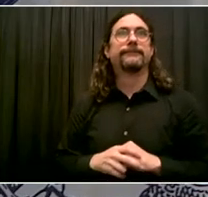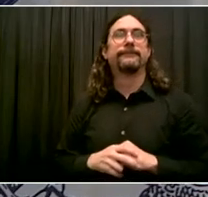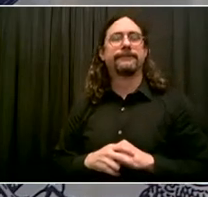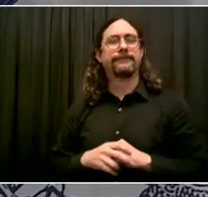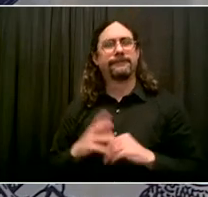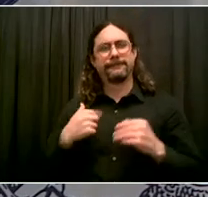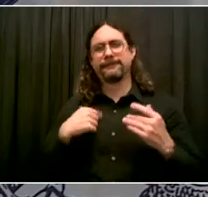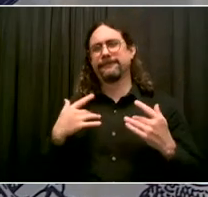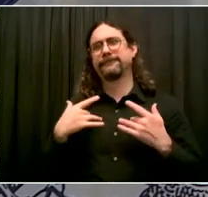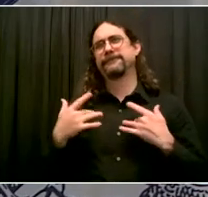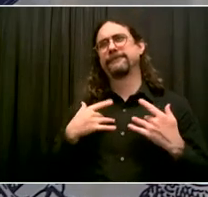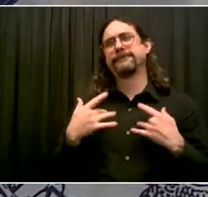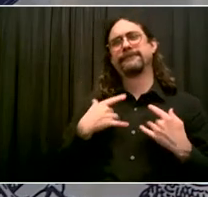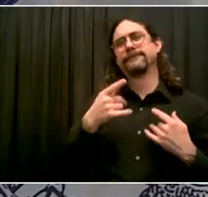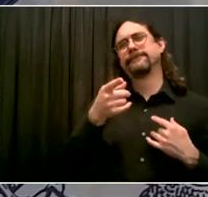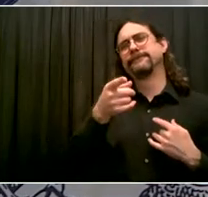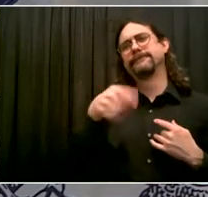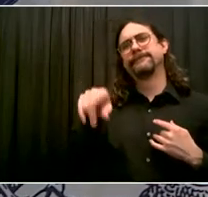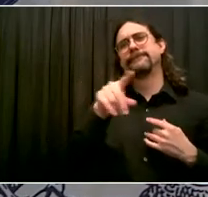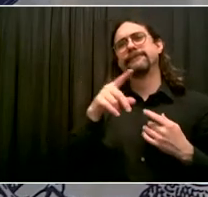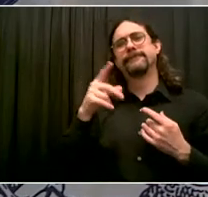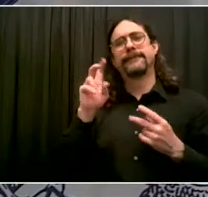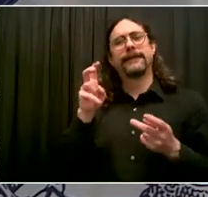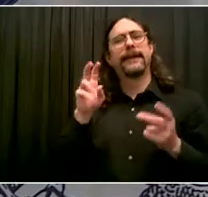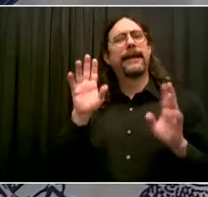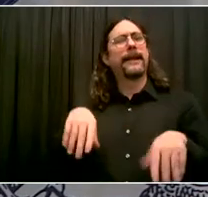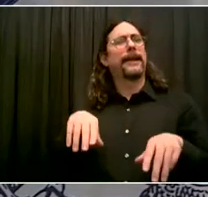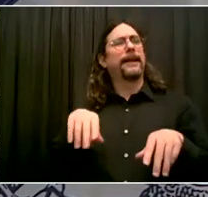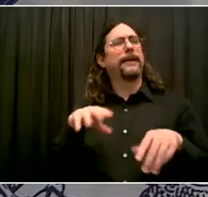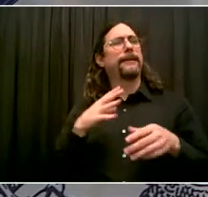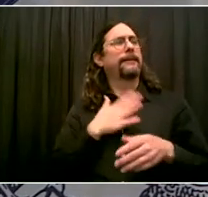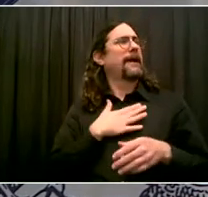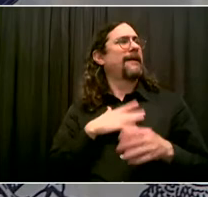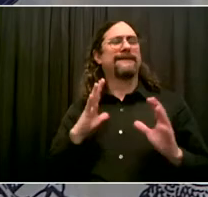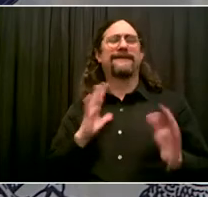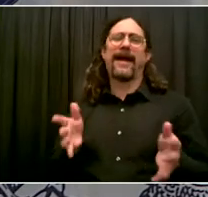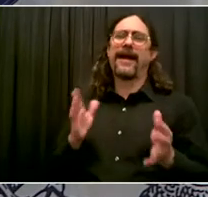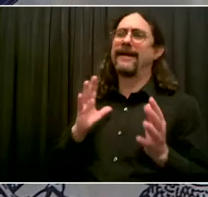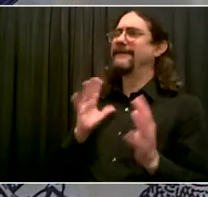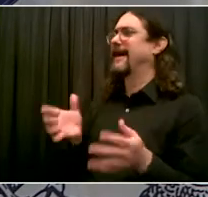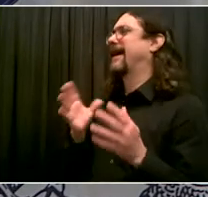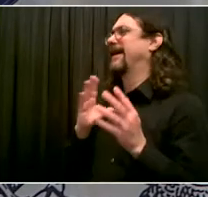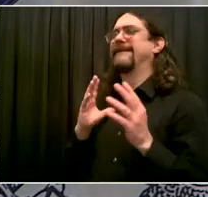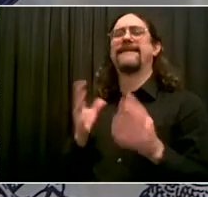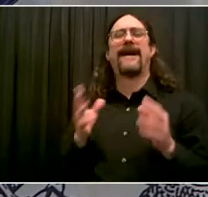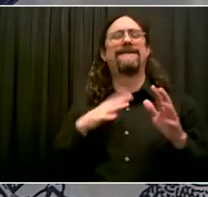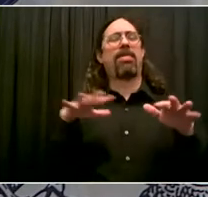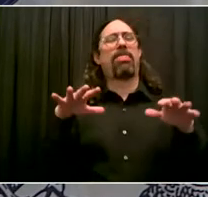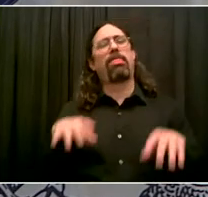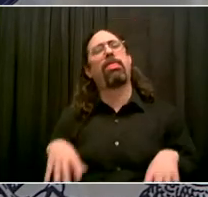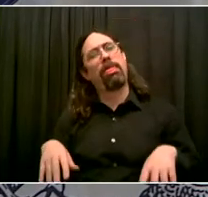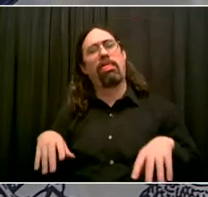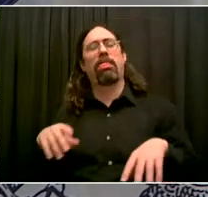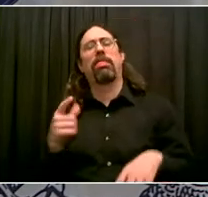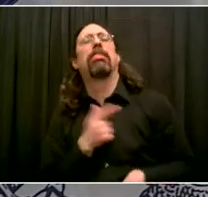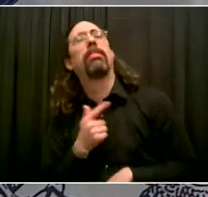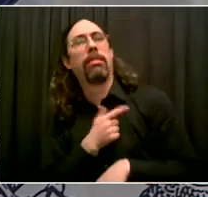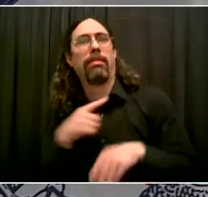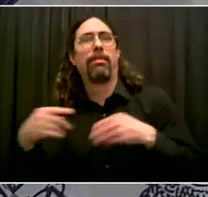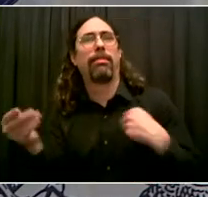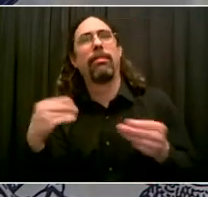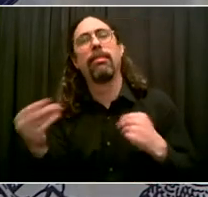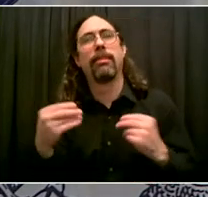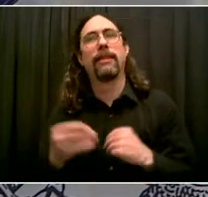state's decision. I am worried about people laying their guard down. But I think in general, New Yorkers are hanging pretty tough and sticking with the